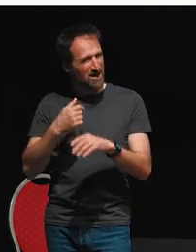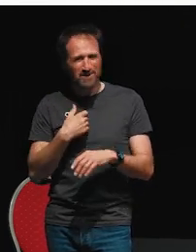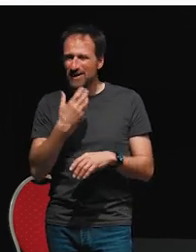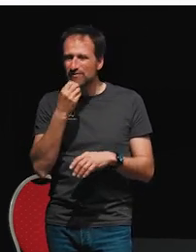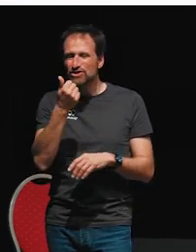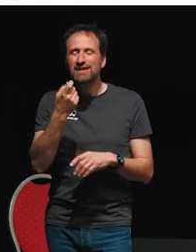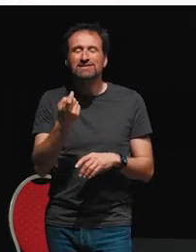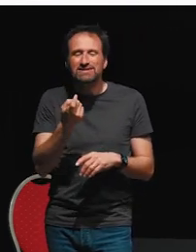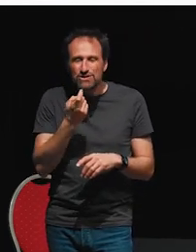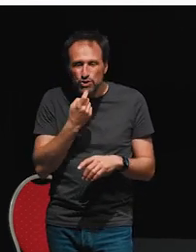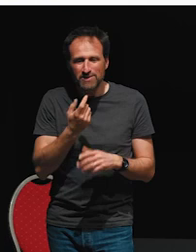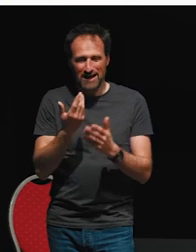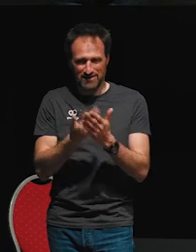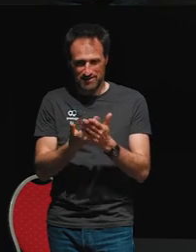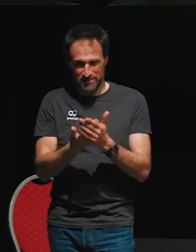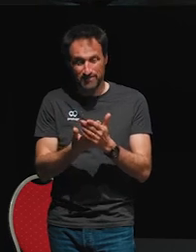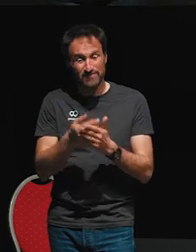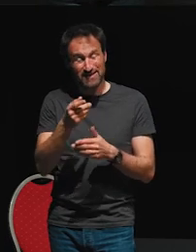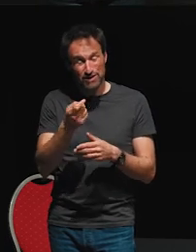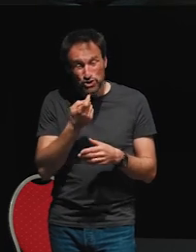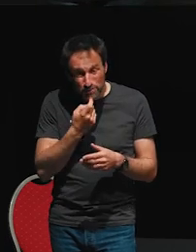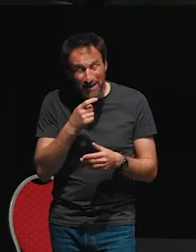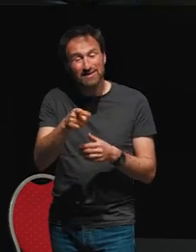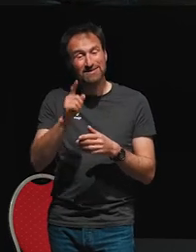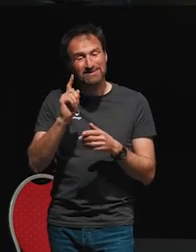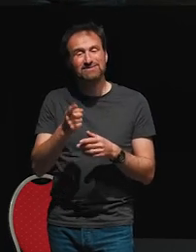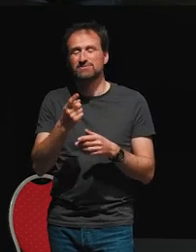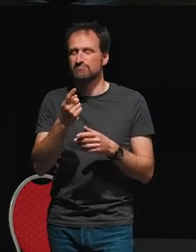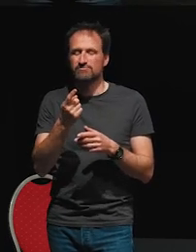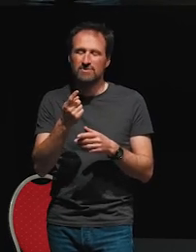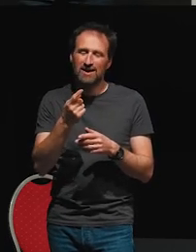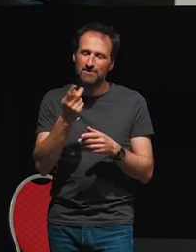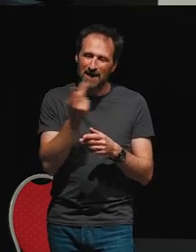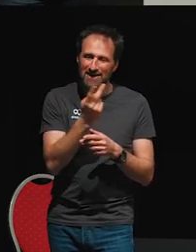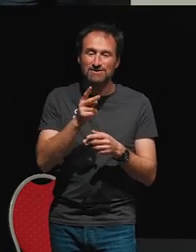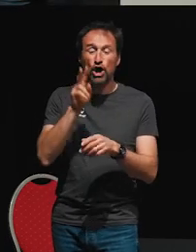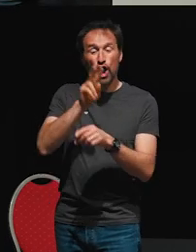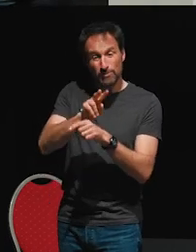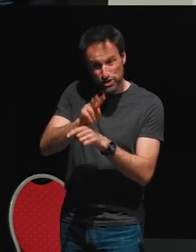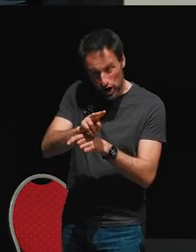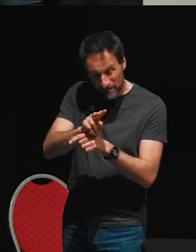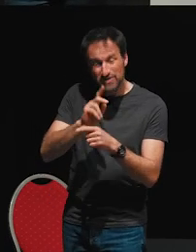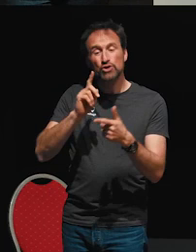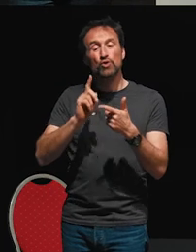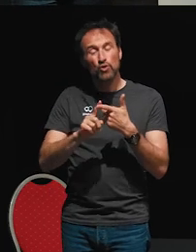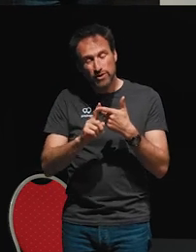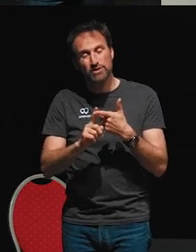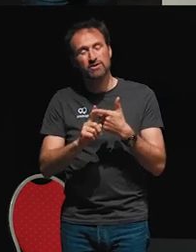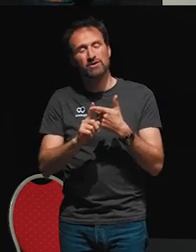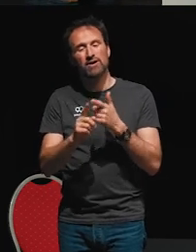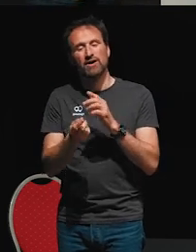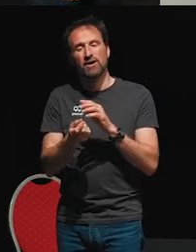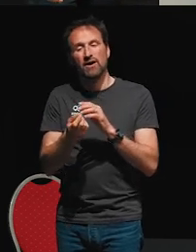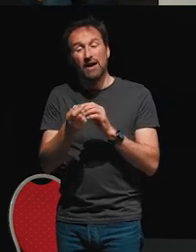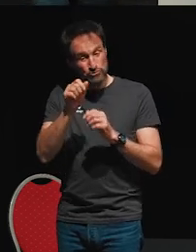subjects are also part of RxJS and they are both observables and observers. That means that they can emit values, but they